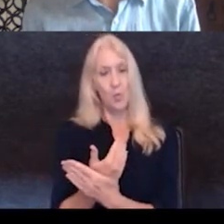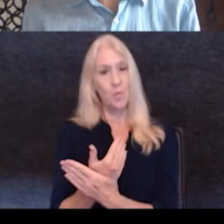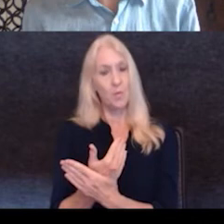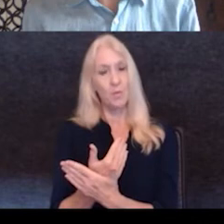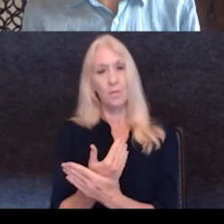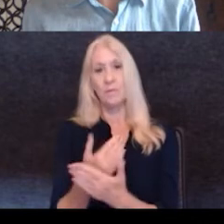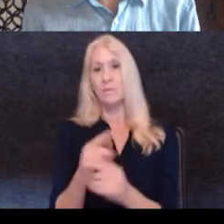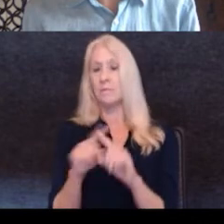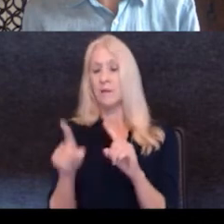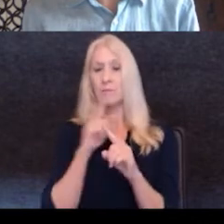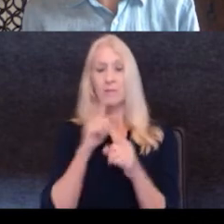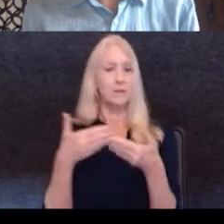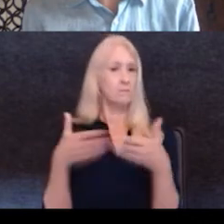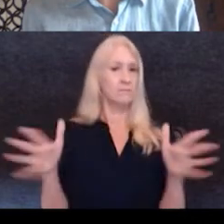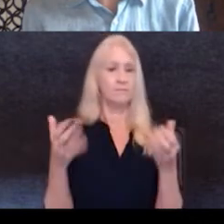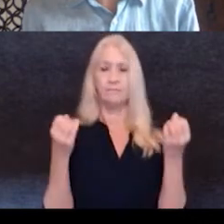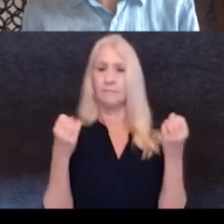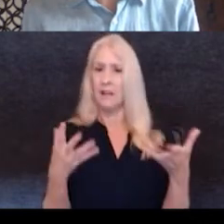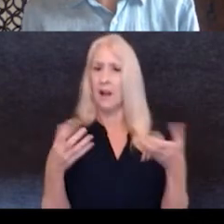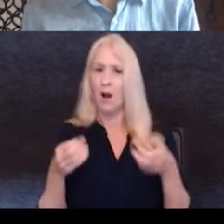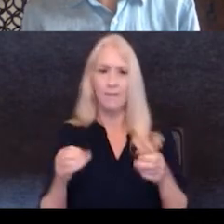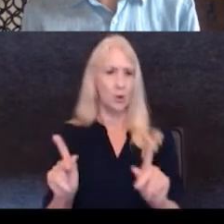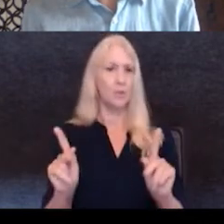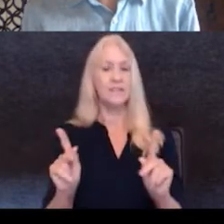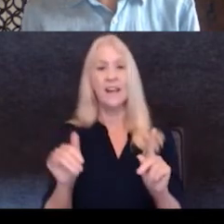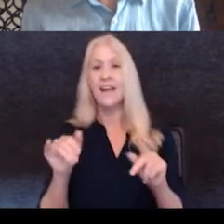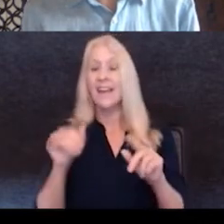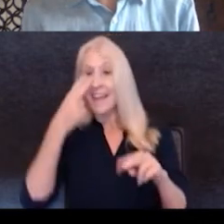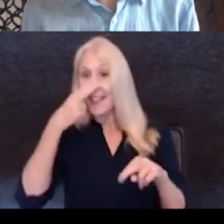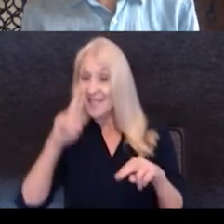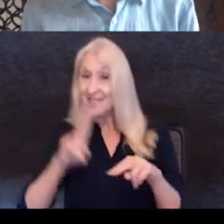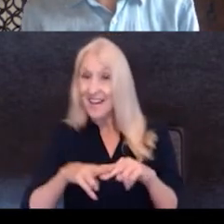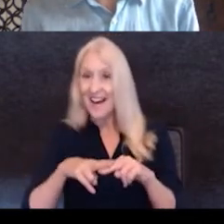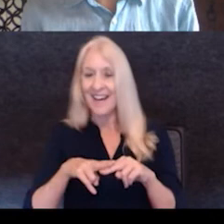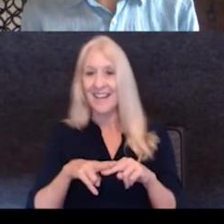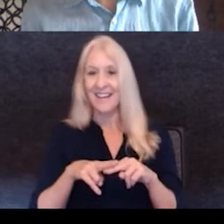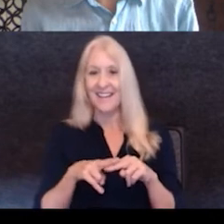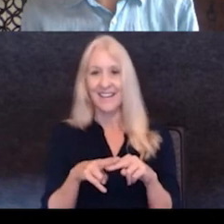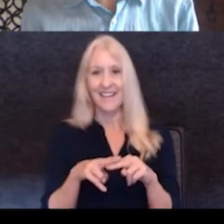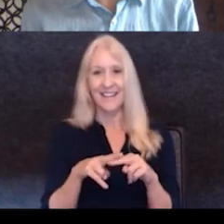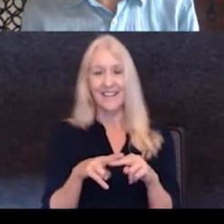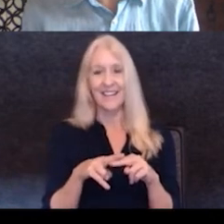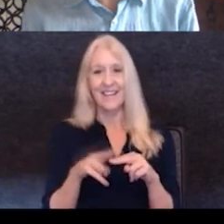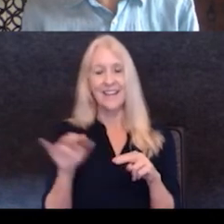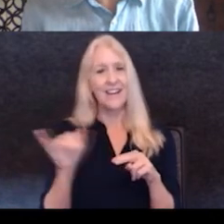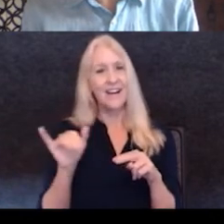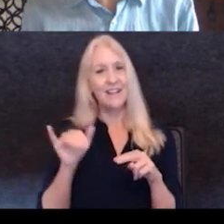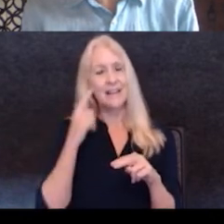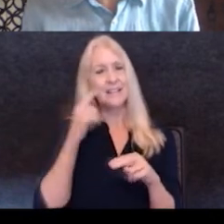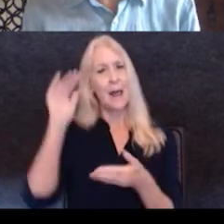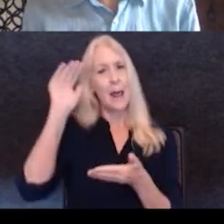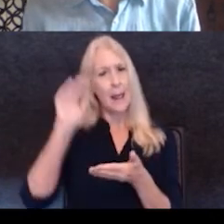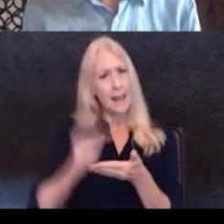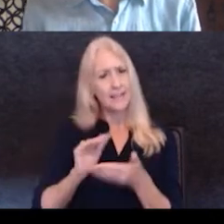for a lot of opportunities. And this fun part of it is also because there's less of a process of a